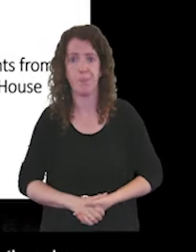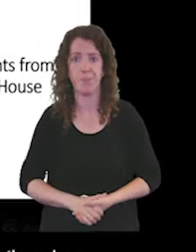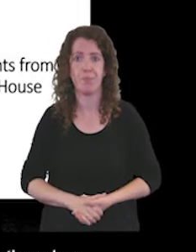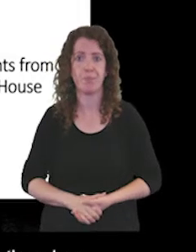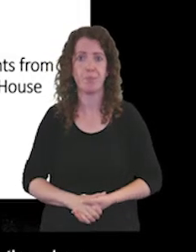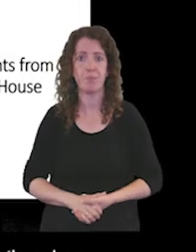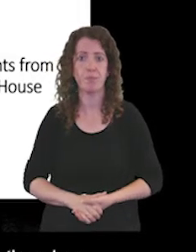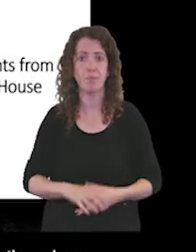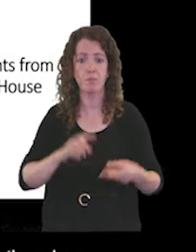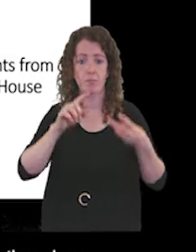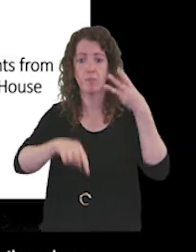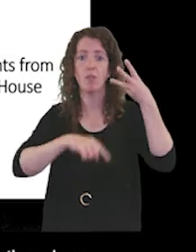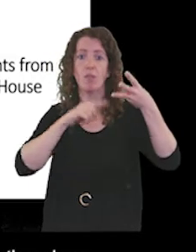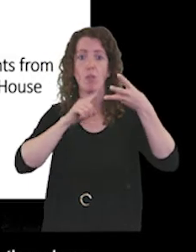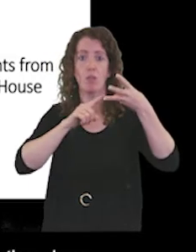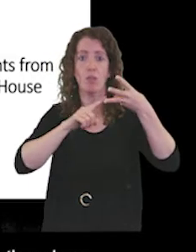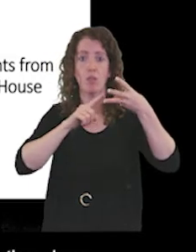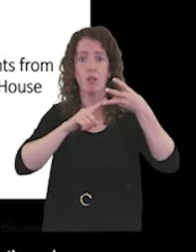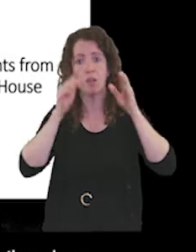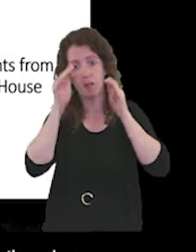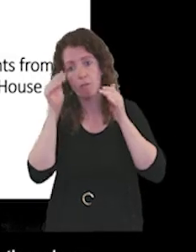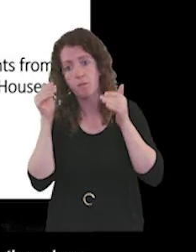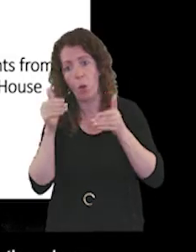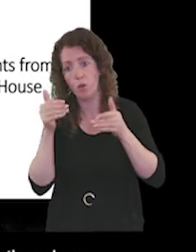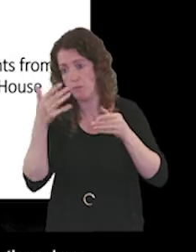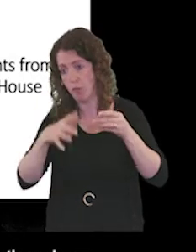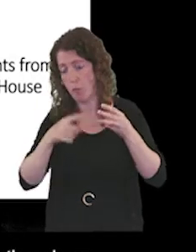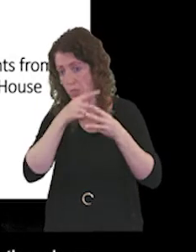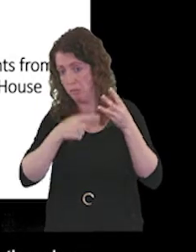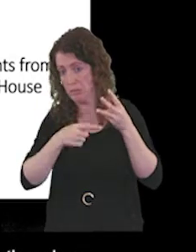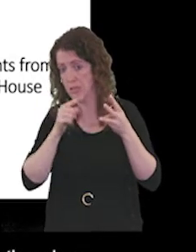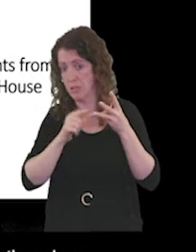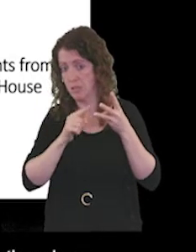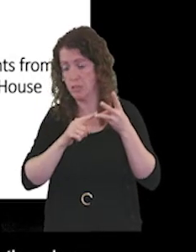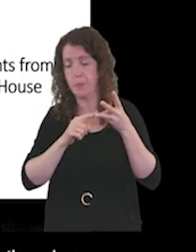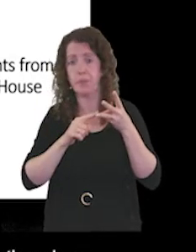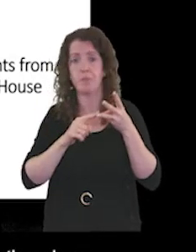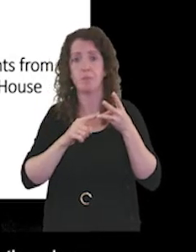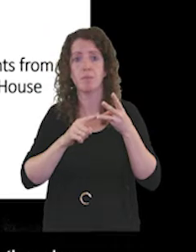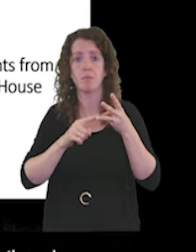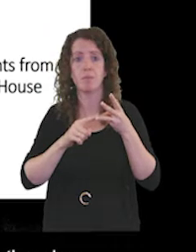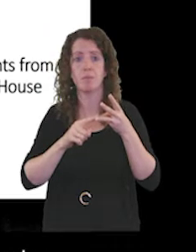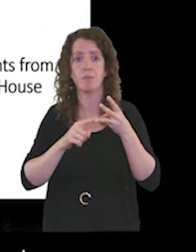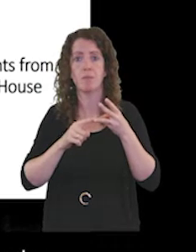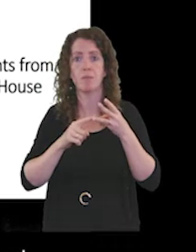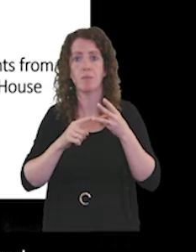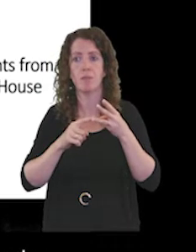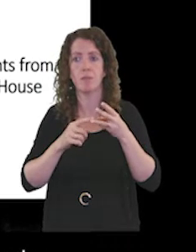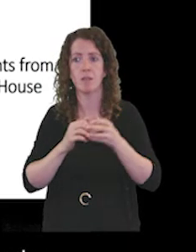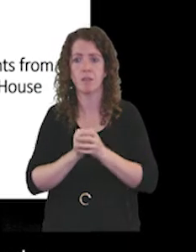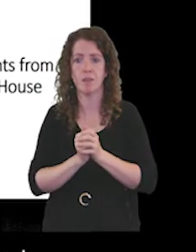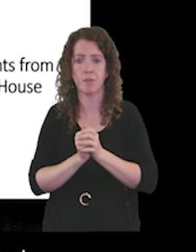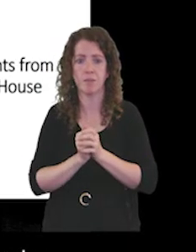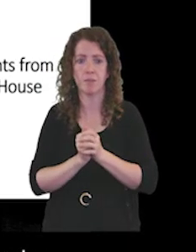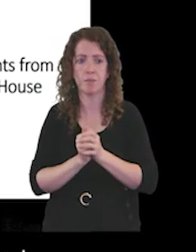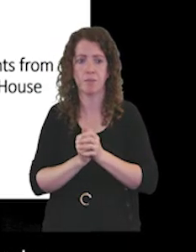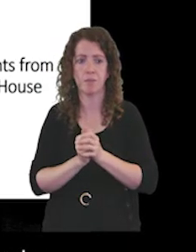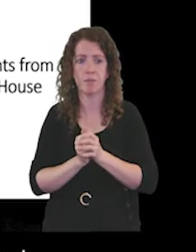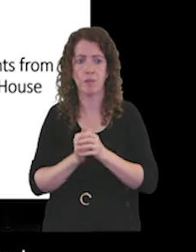And the other focus of those three key things is reducing the violence that's being